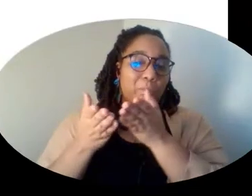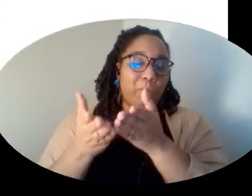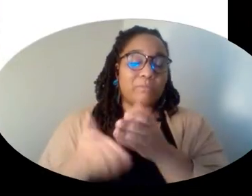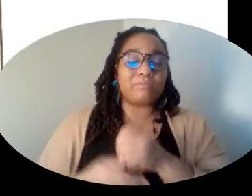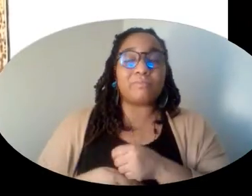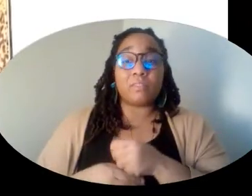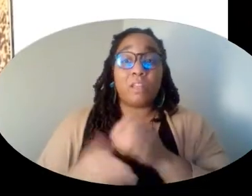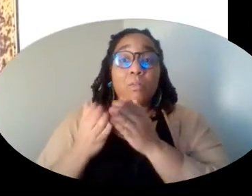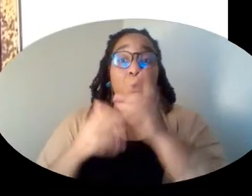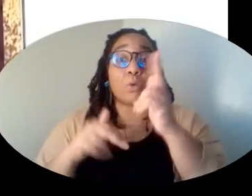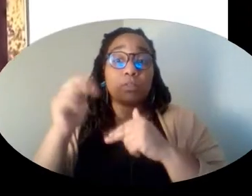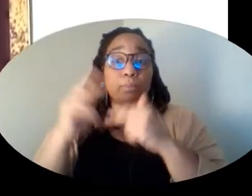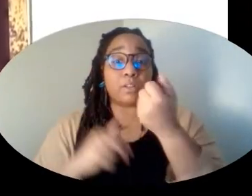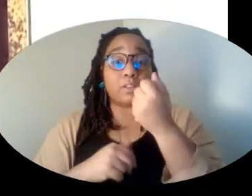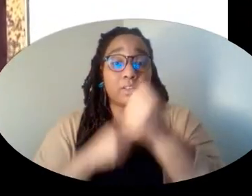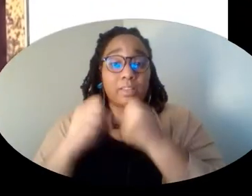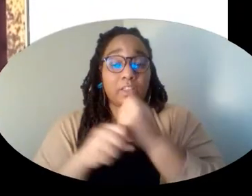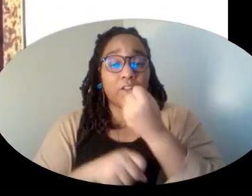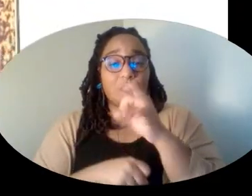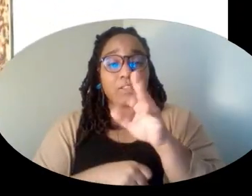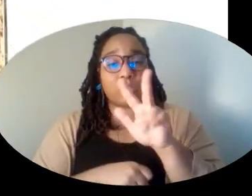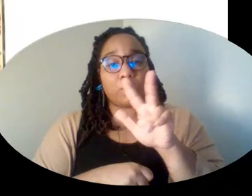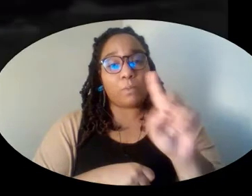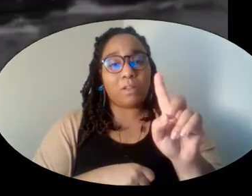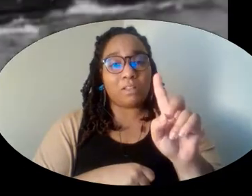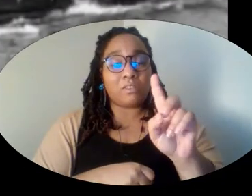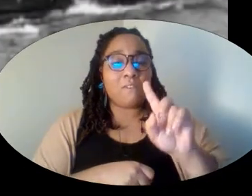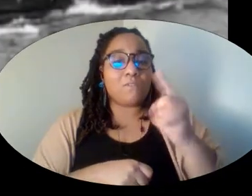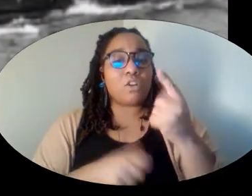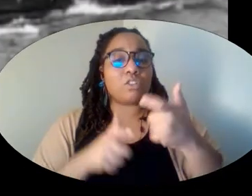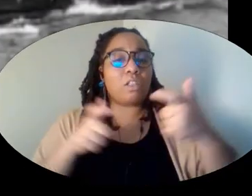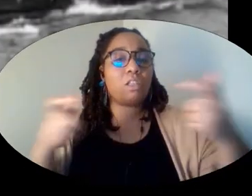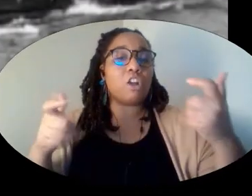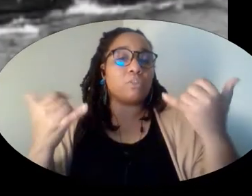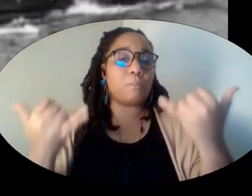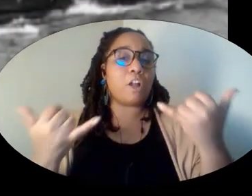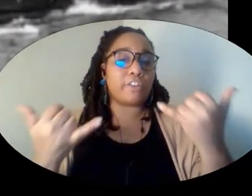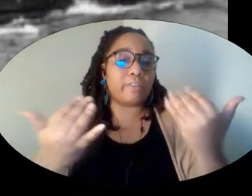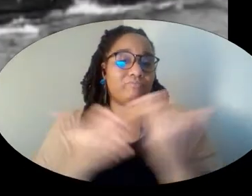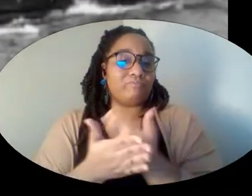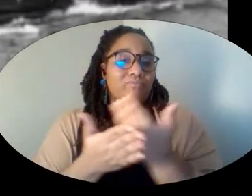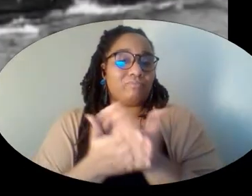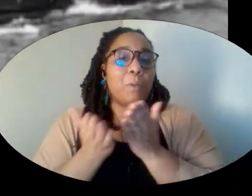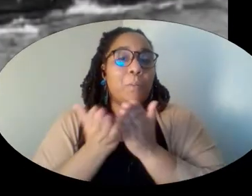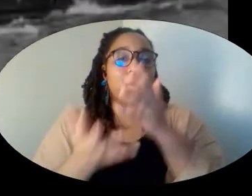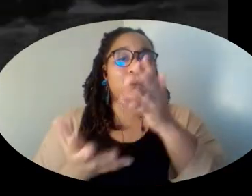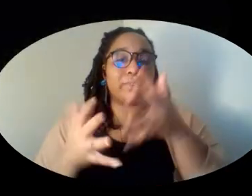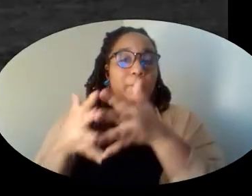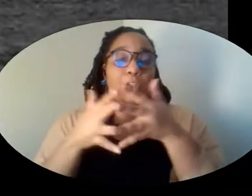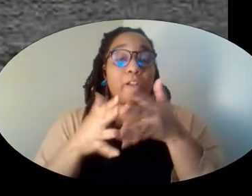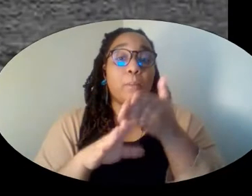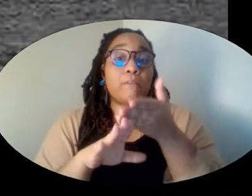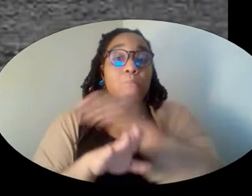She's built in 1931. She's the first large modern fireboat in America in that everything before her was steam.